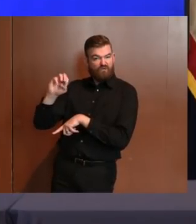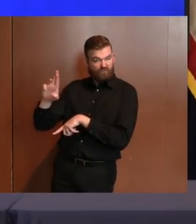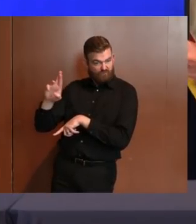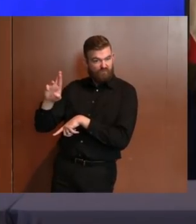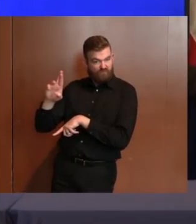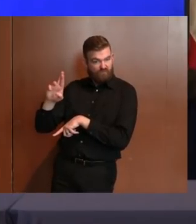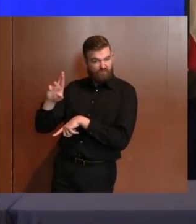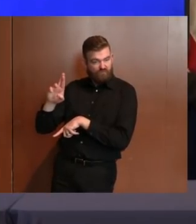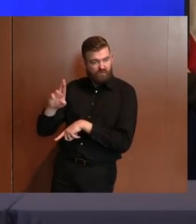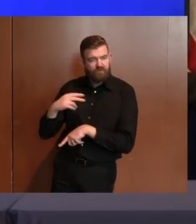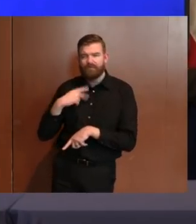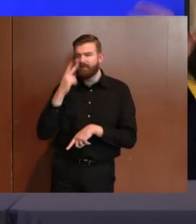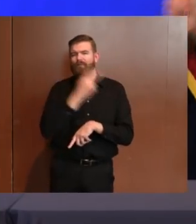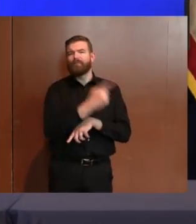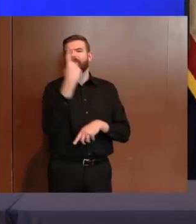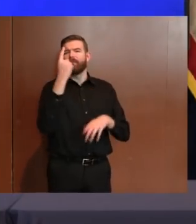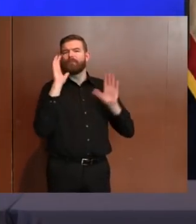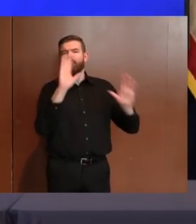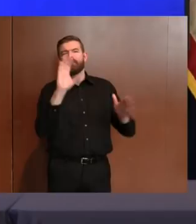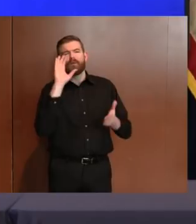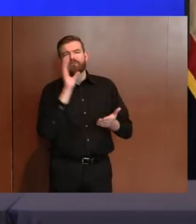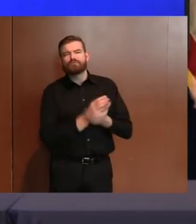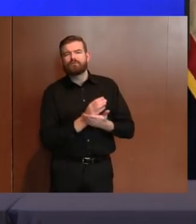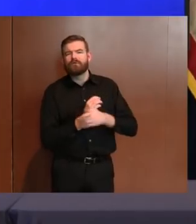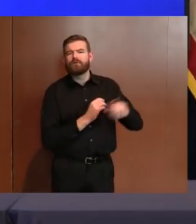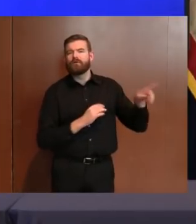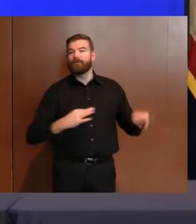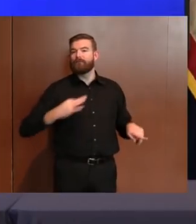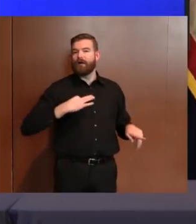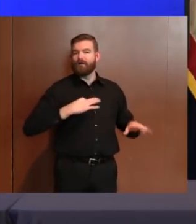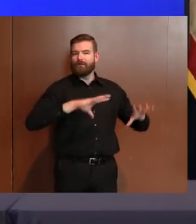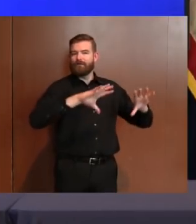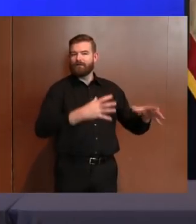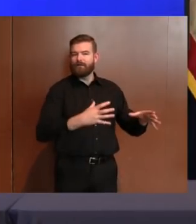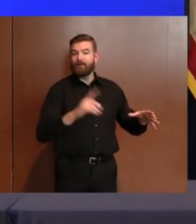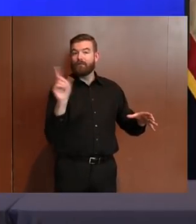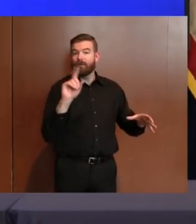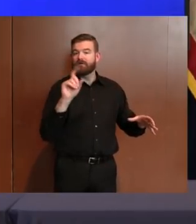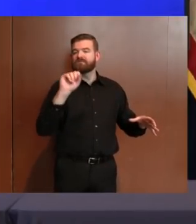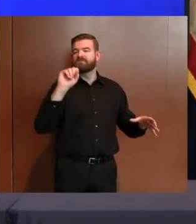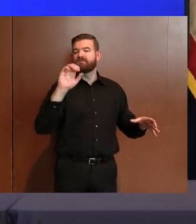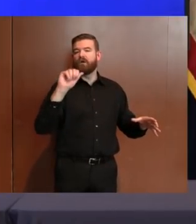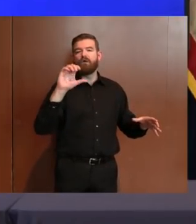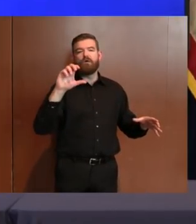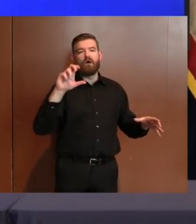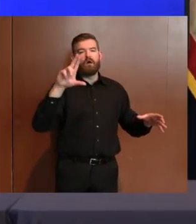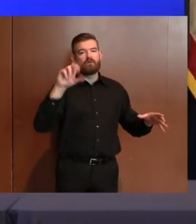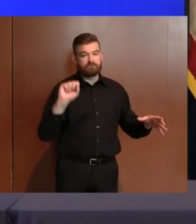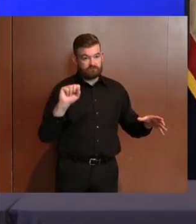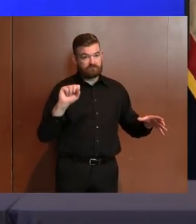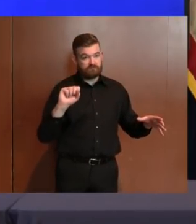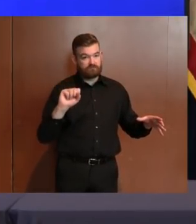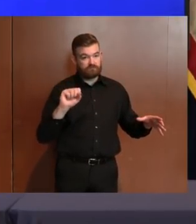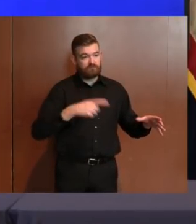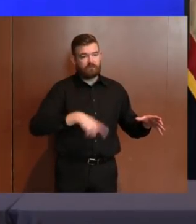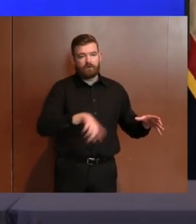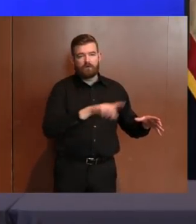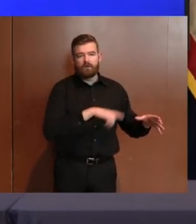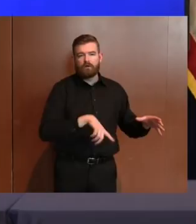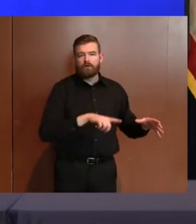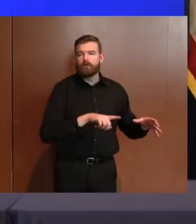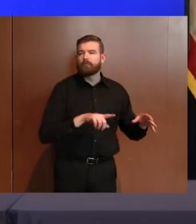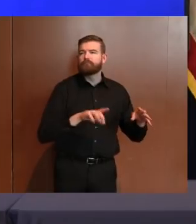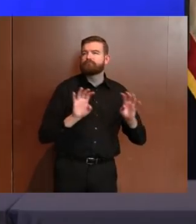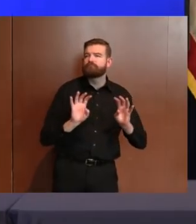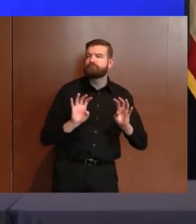of the very group of volunteers today in Secaucus going through their training and it was really heartening to see.